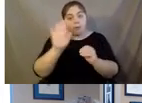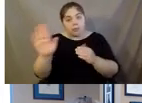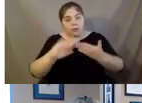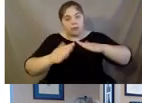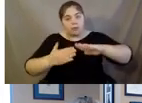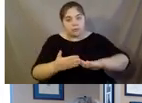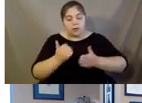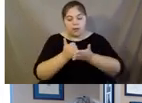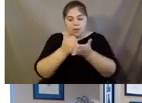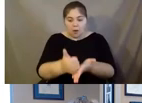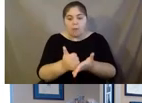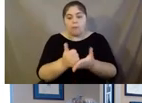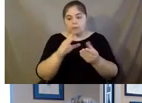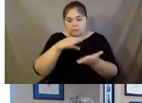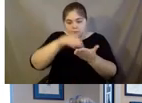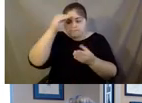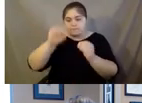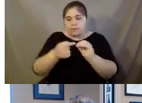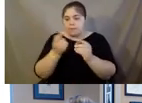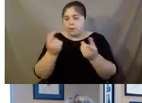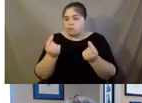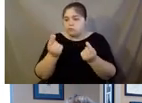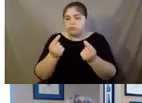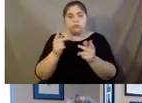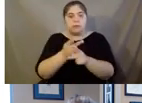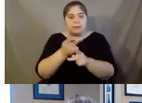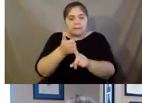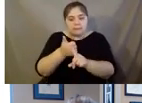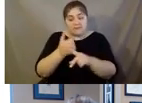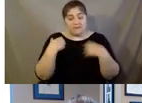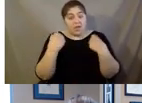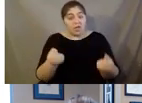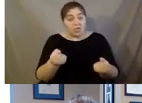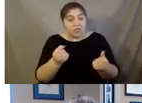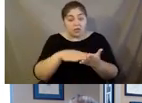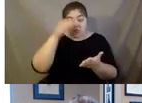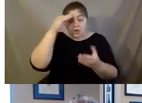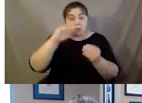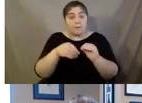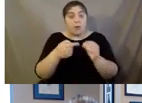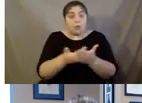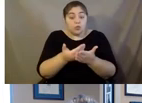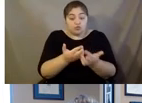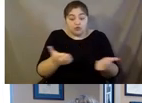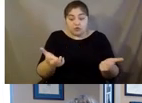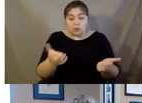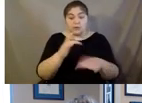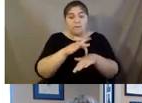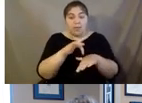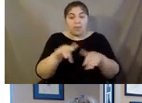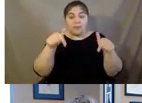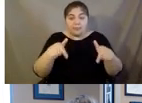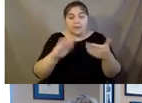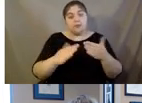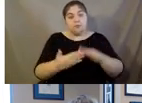about keeping themselves healthy and well, and learn about the resources that are available in their new community, um, that they can be active